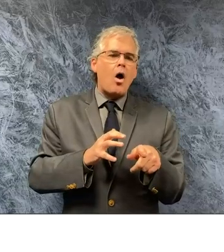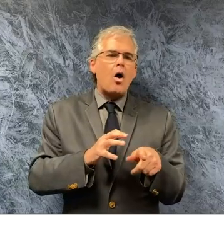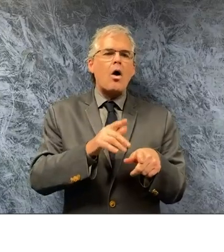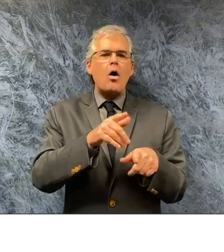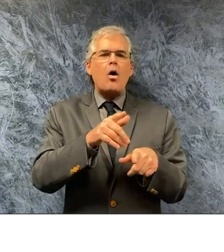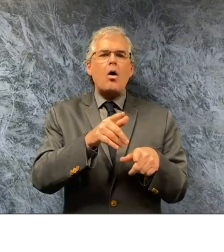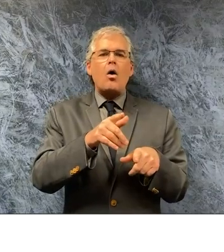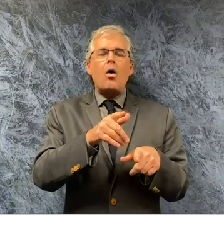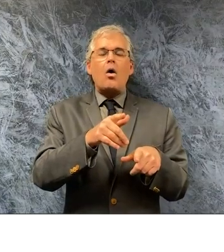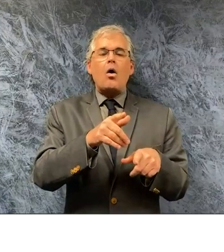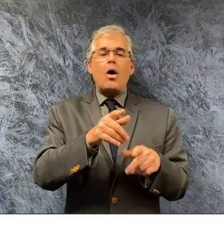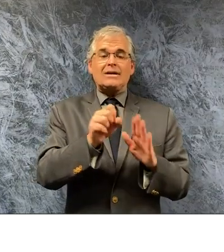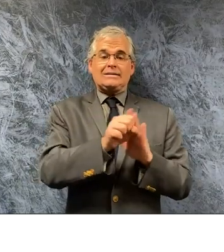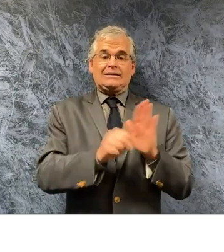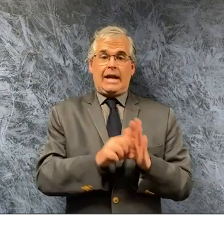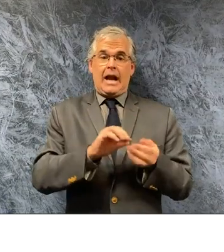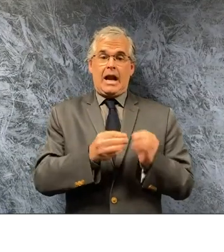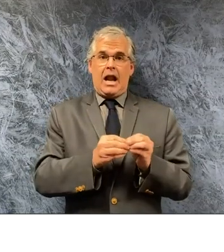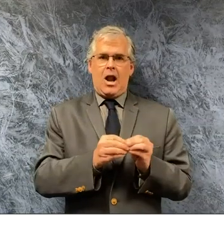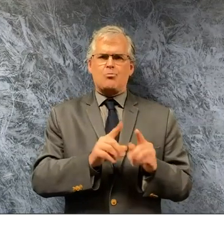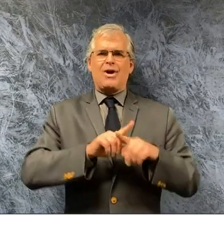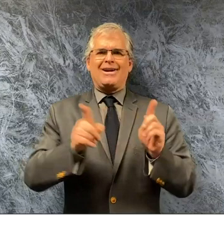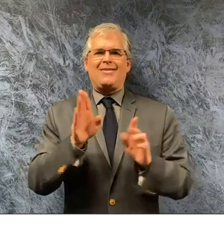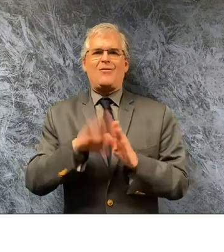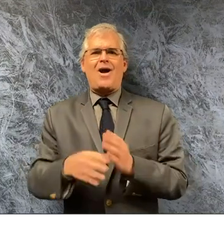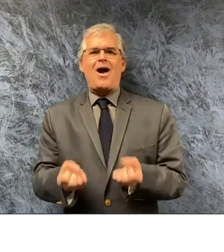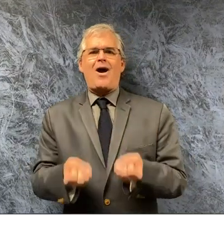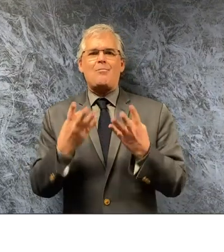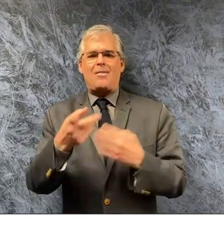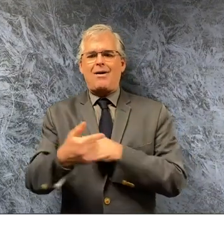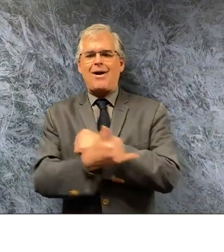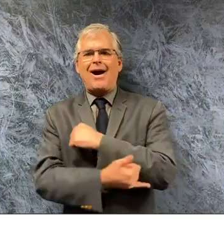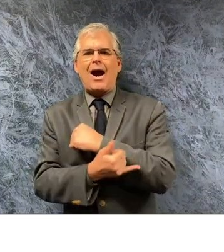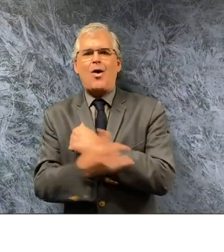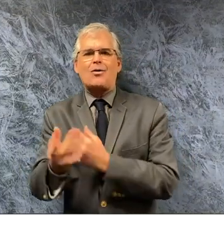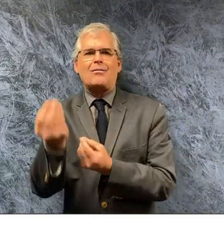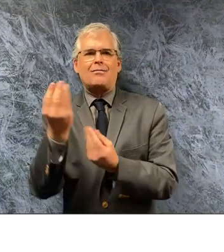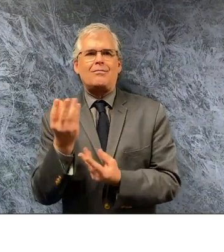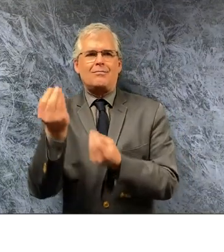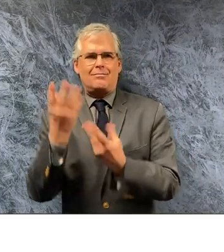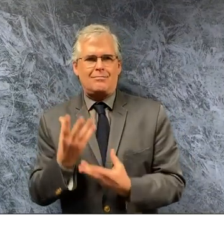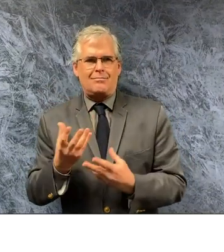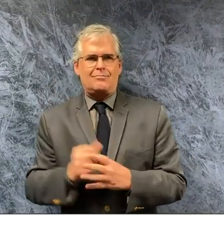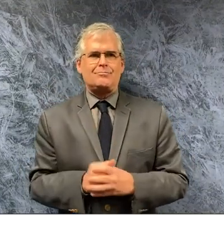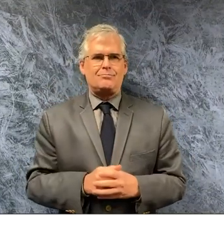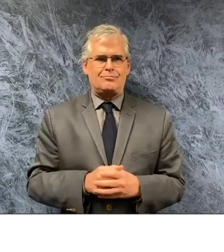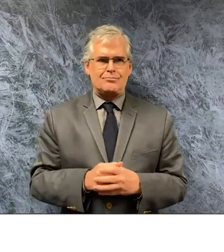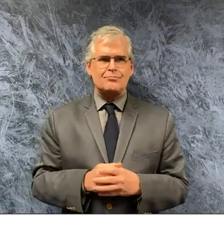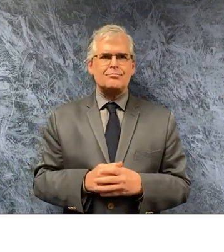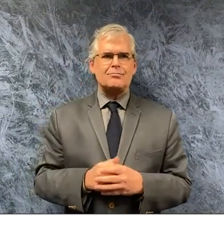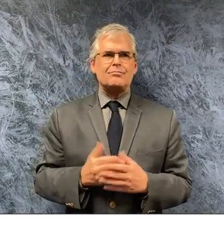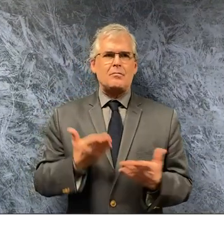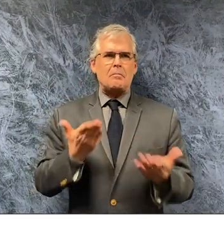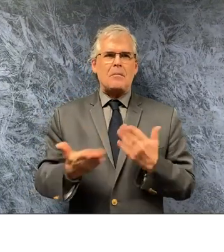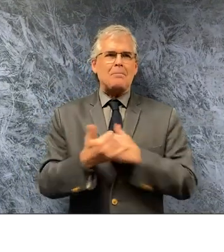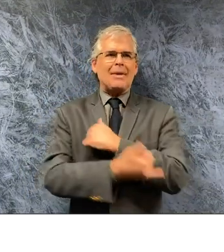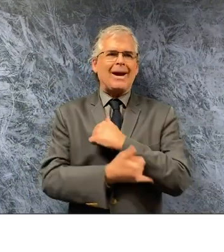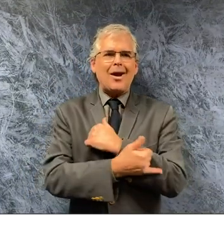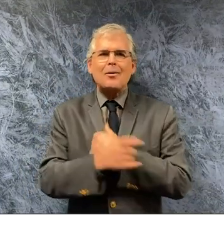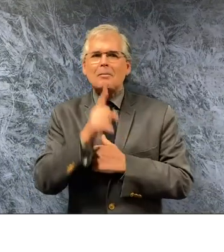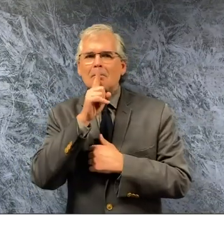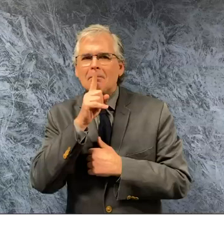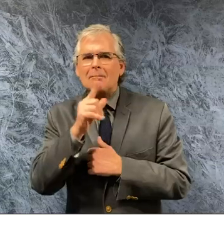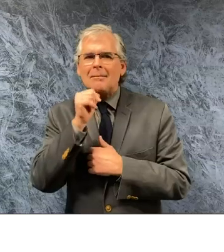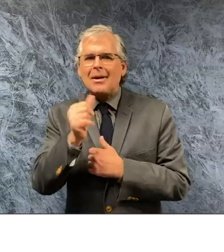reporting right and i appreciate the question and it's extremely important that we give you as accurate of information as we can